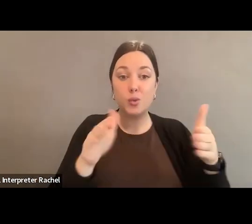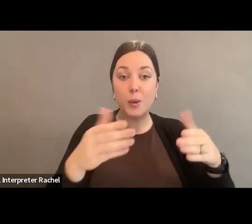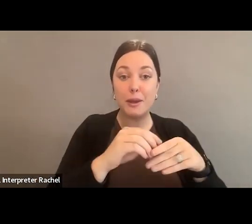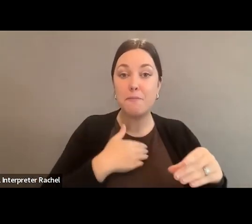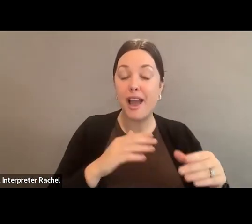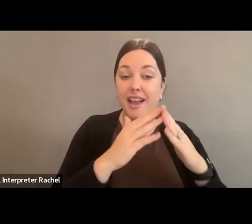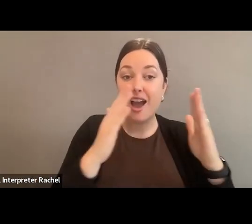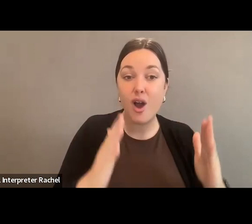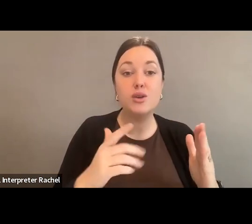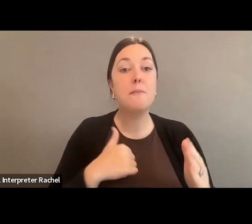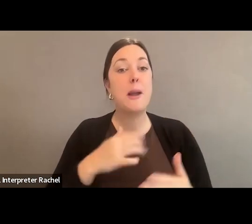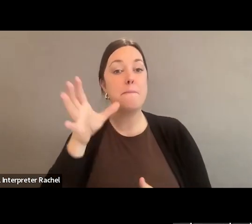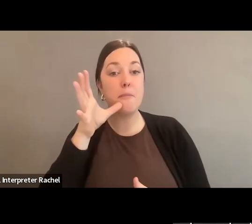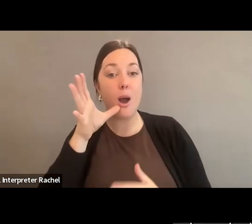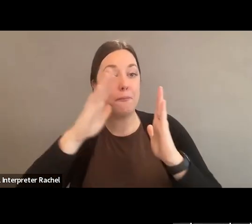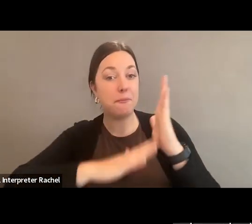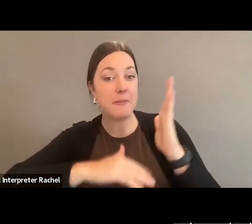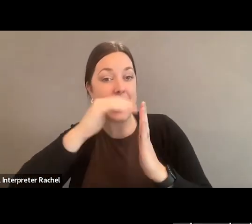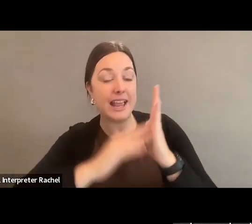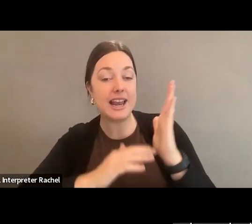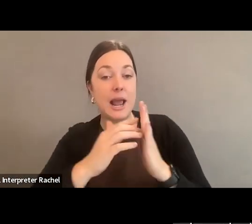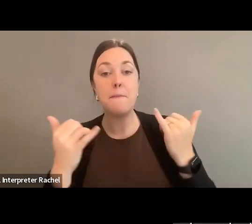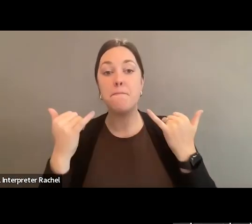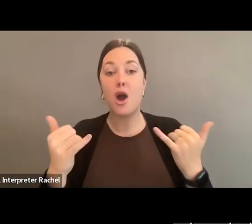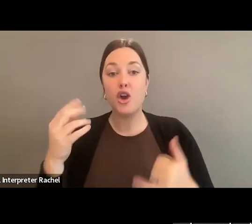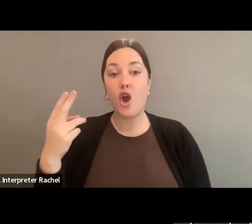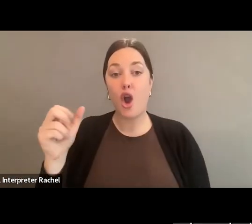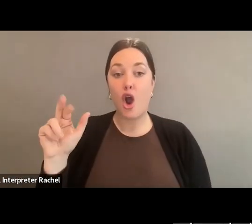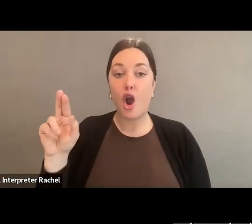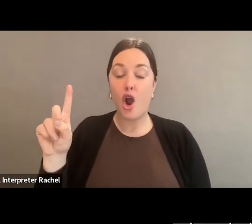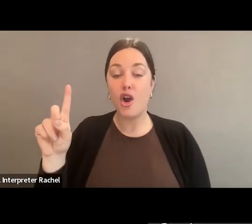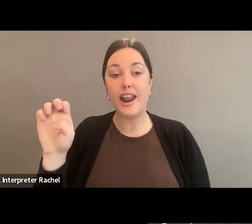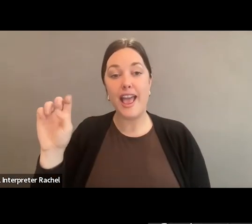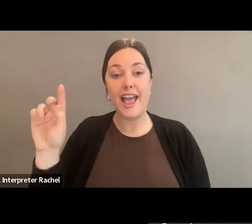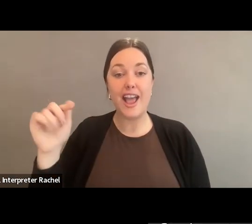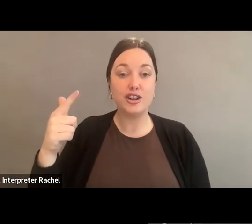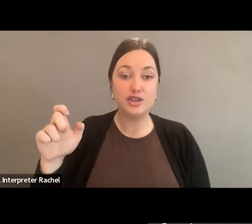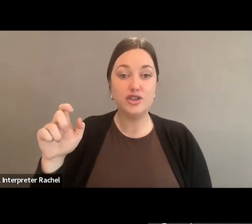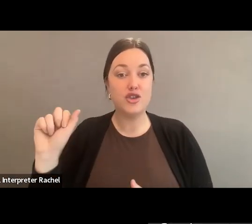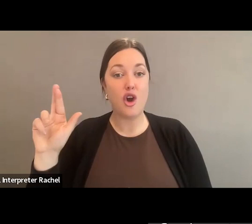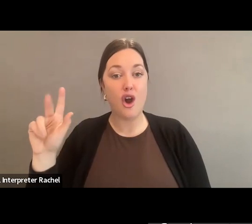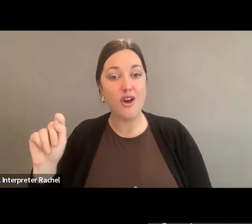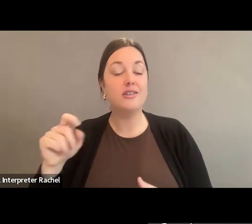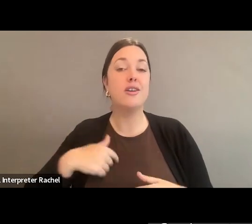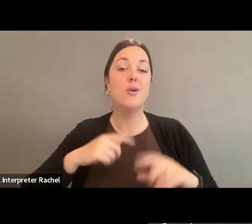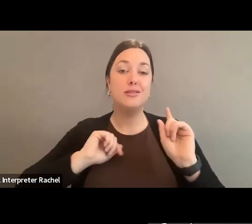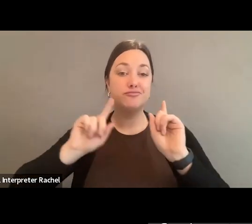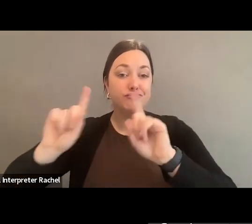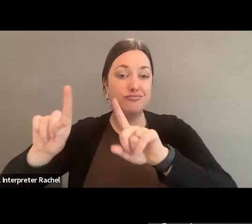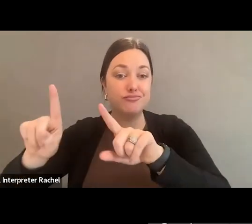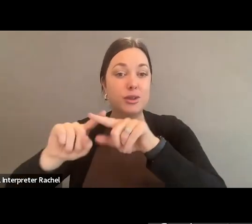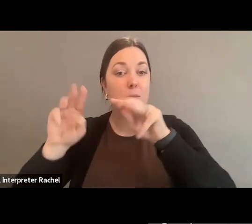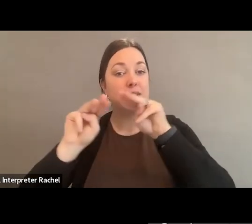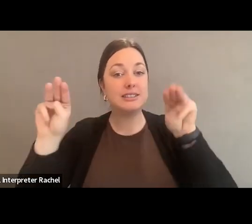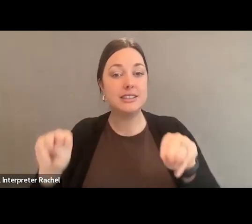painted modern hard-edge art back in the 60s. And she took us to museums growing up, my brothers and me, and I learned all about